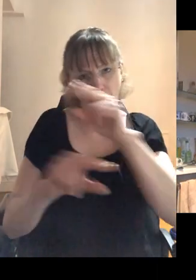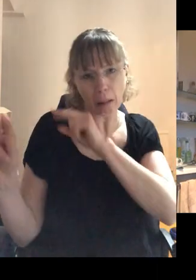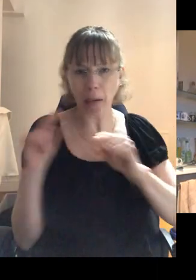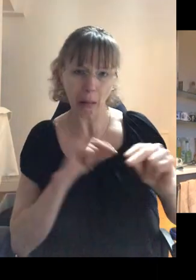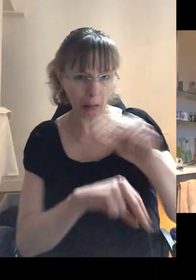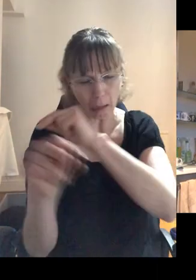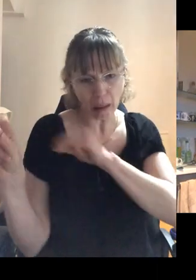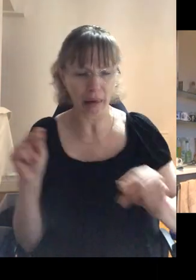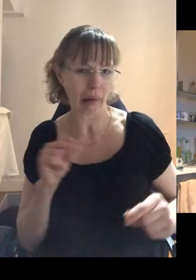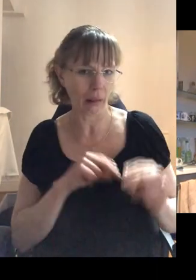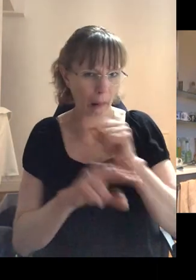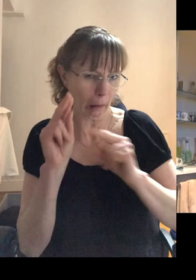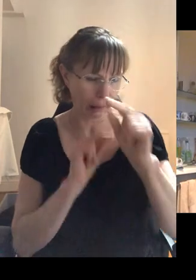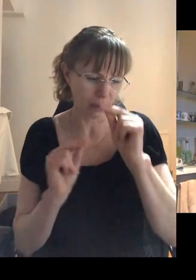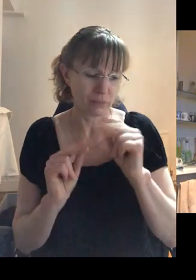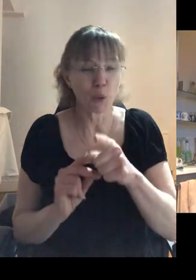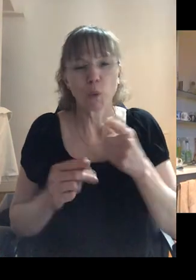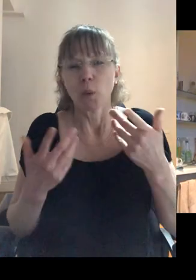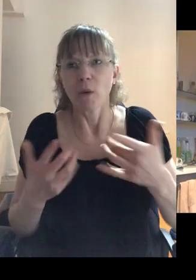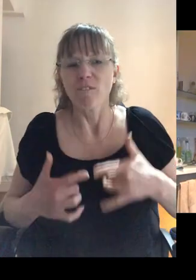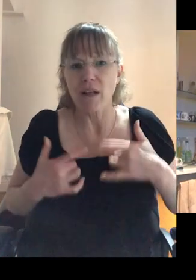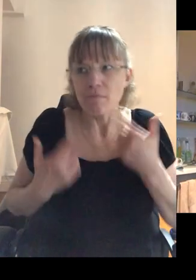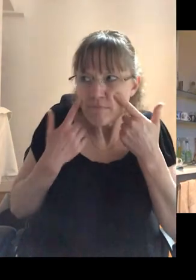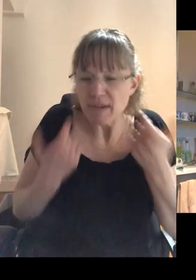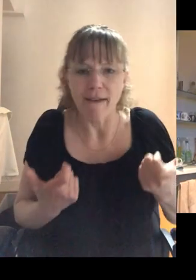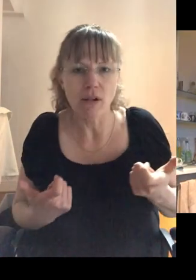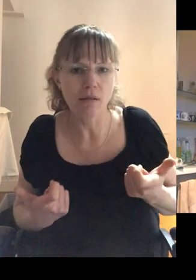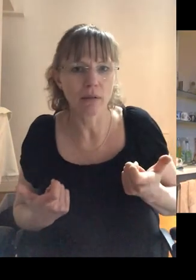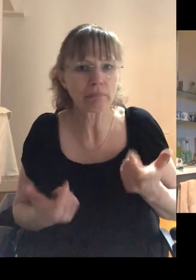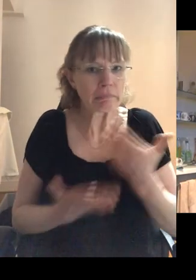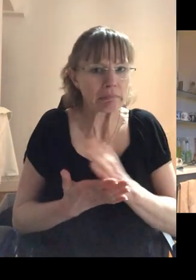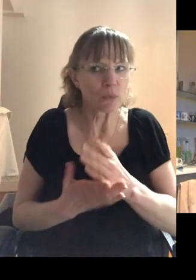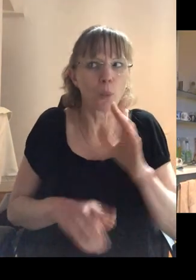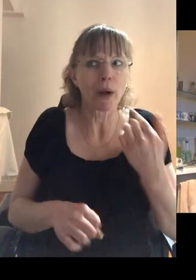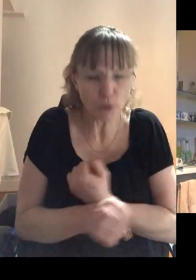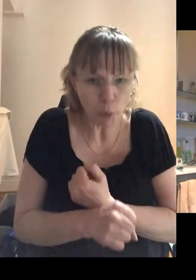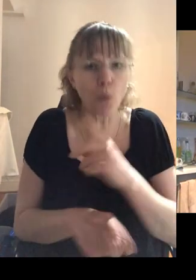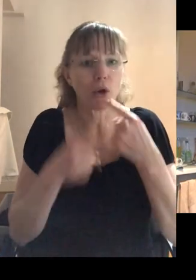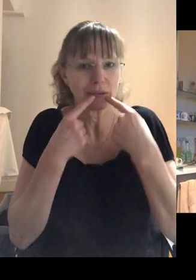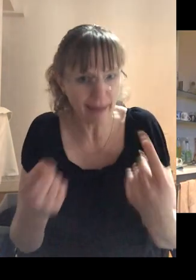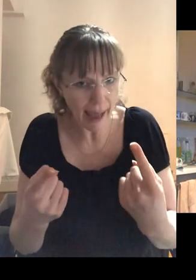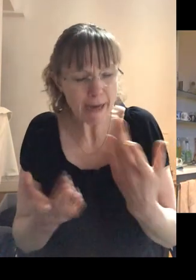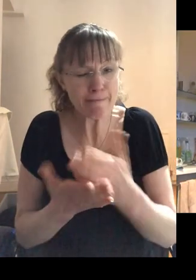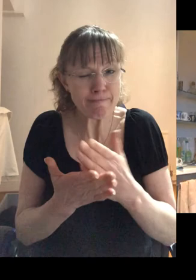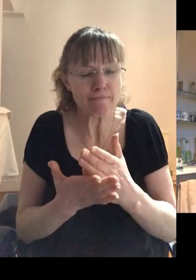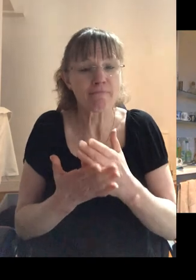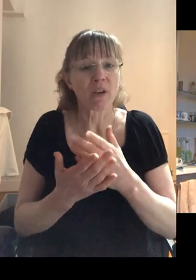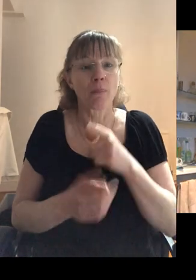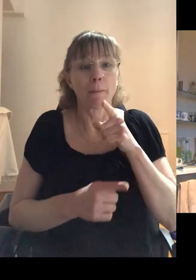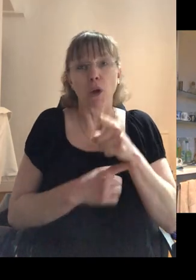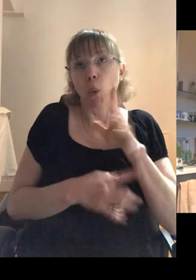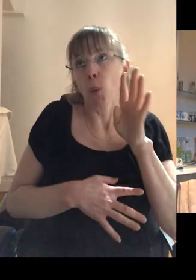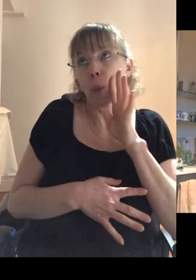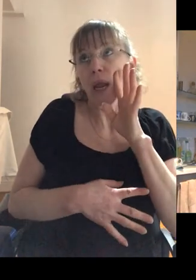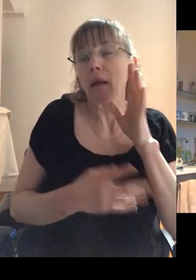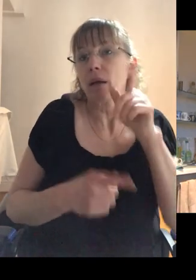bitchy. Uh, and it, you've got to be, you feel really careful. You, you know, you're not sure what you can do, what you can say. And all it takes is you hearing